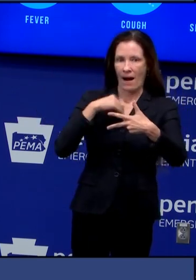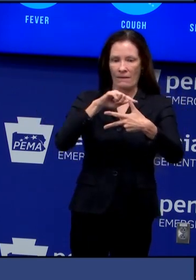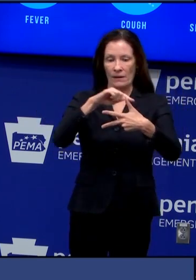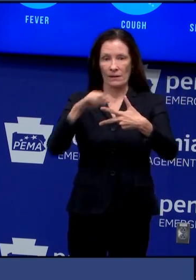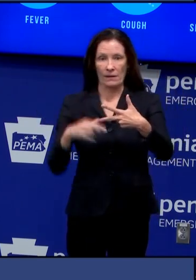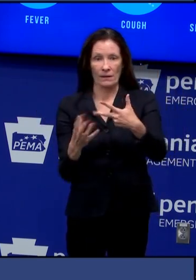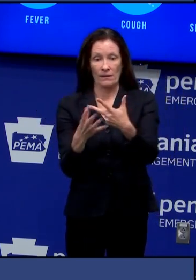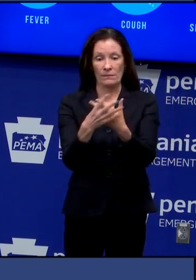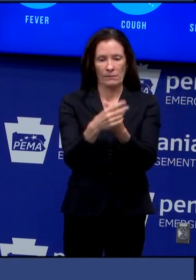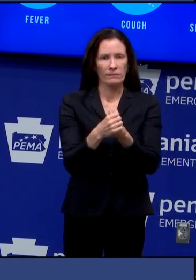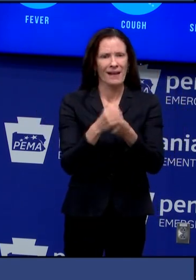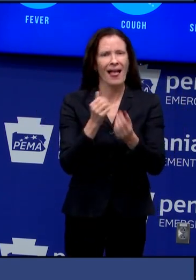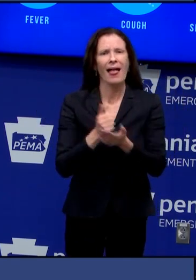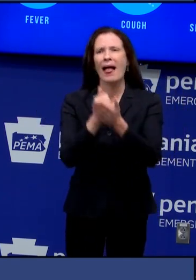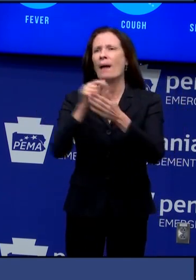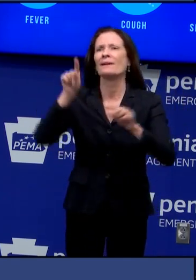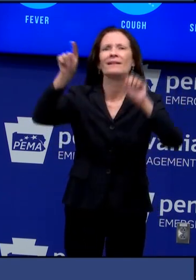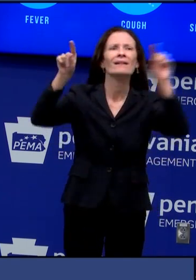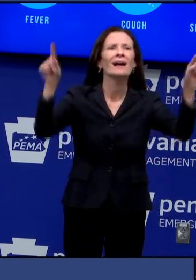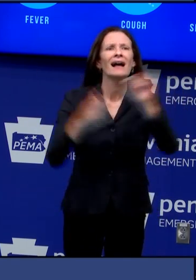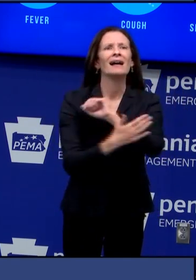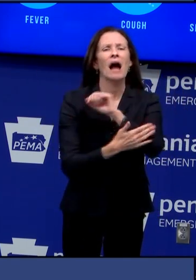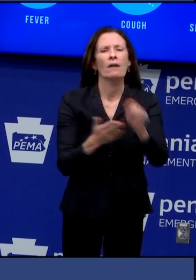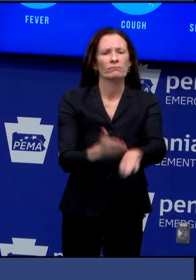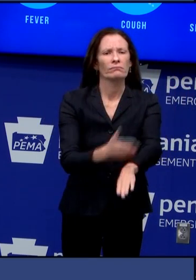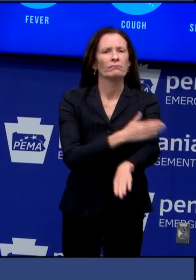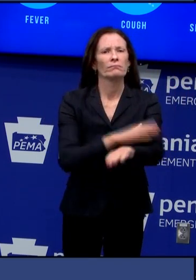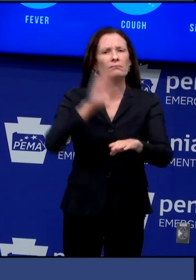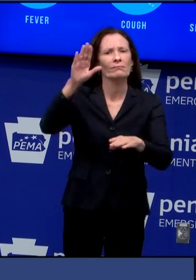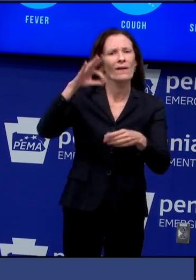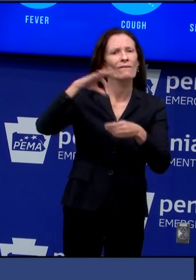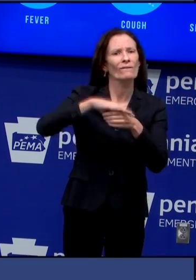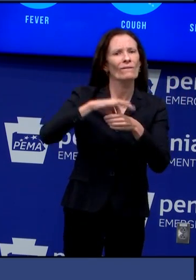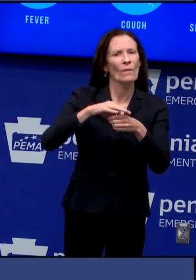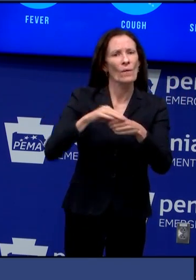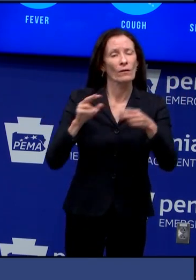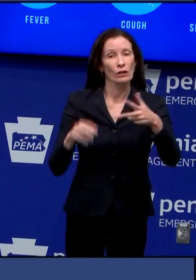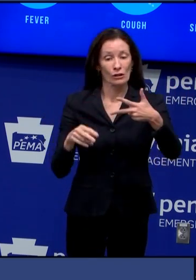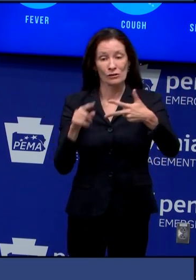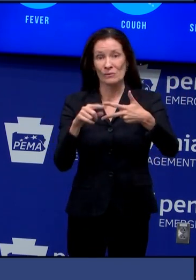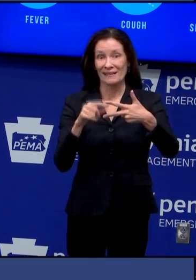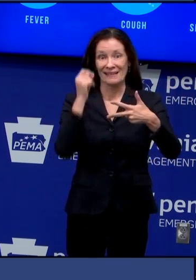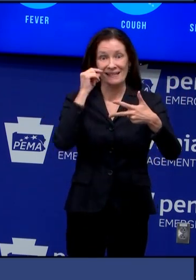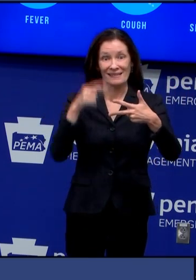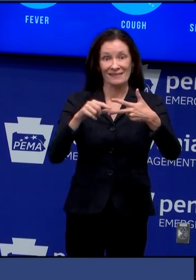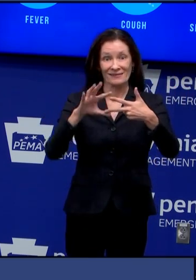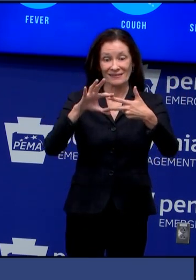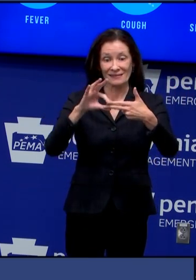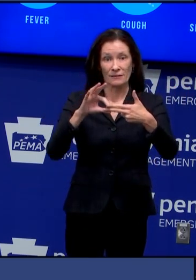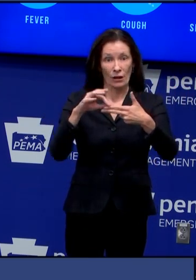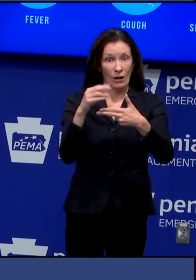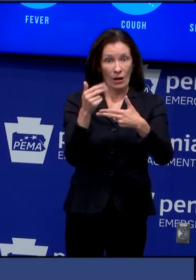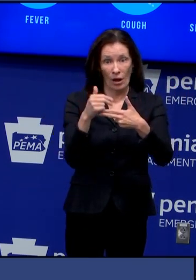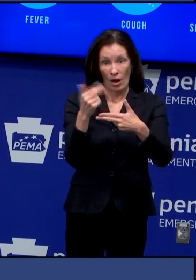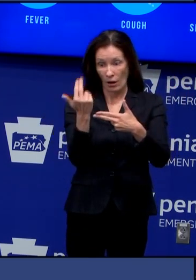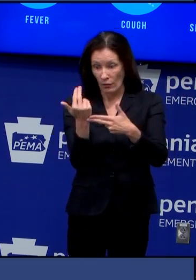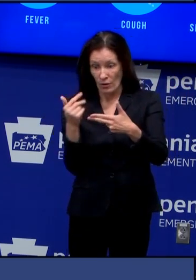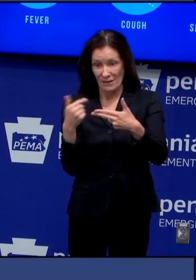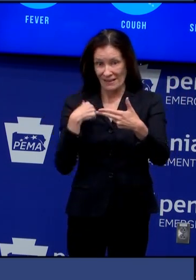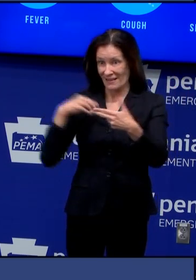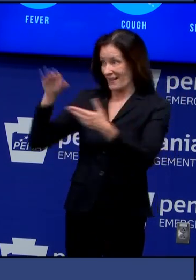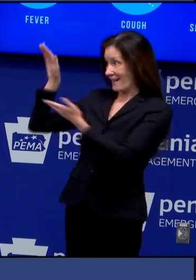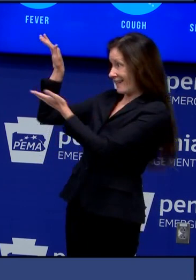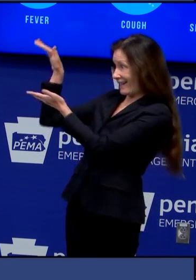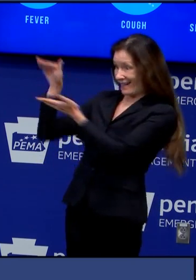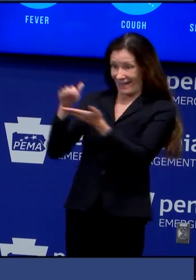systems so the new funds of money we are going to be sub granting 13 million dollars of those funds directly to the counties